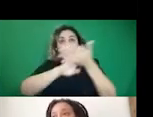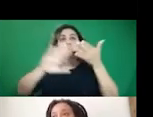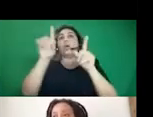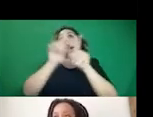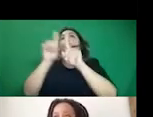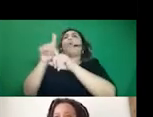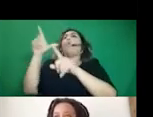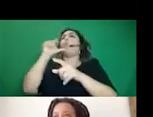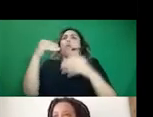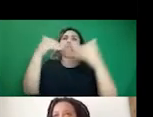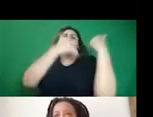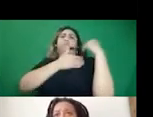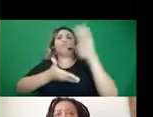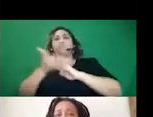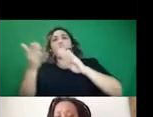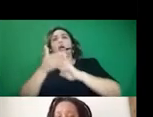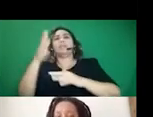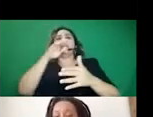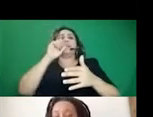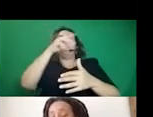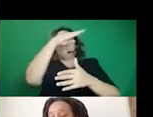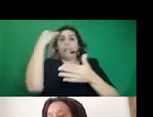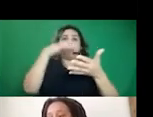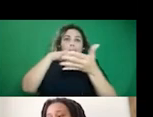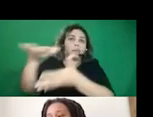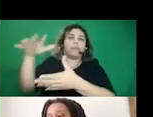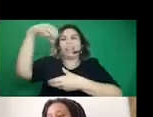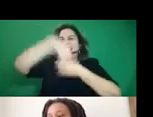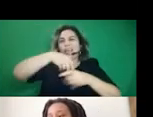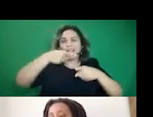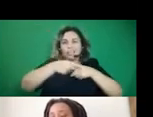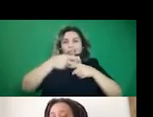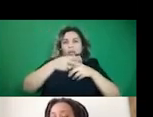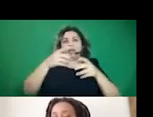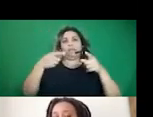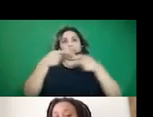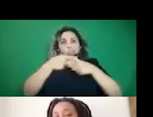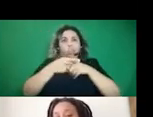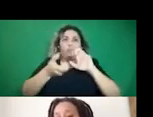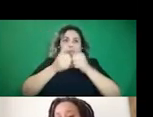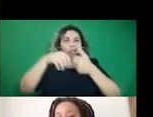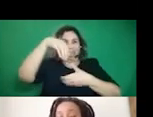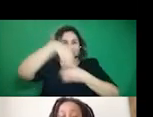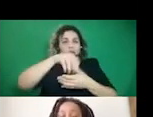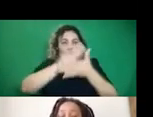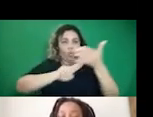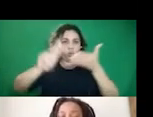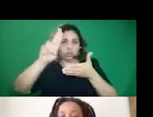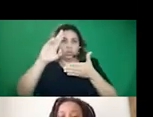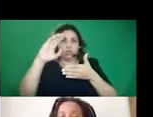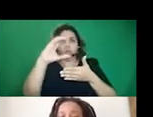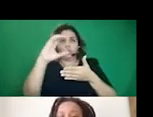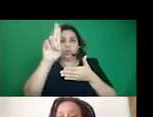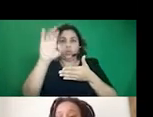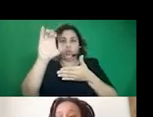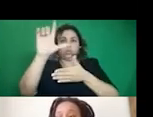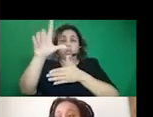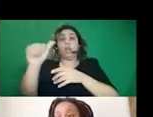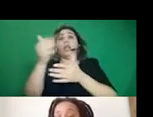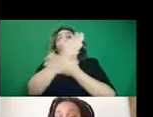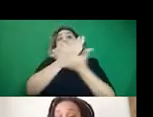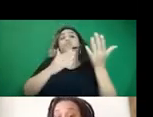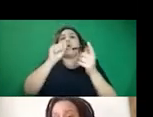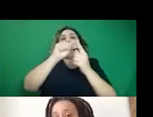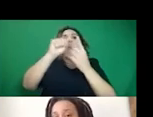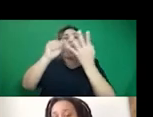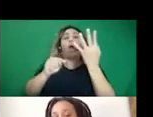program, just like internal conflict. Um, and so the FBI, a couple of black Panthers had been